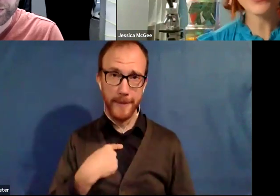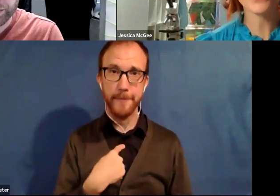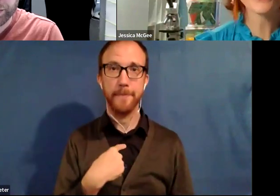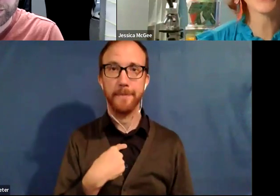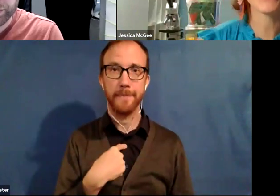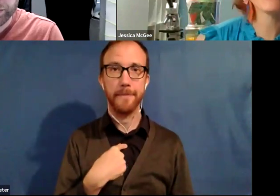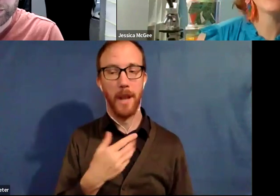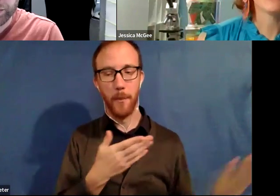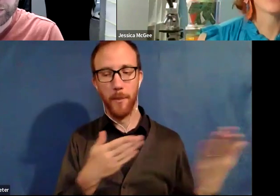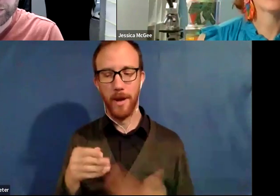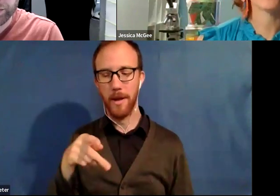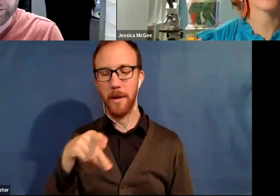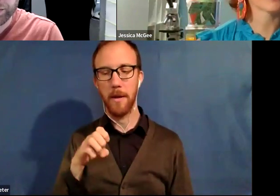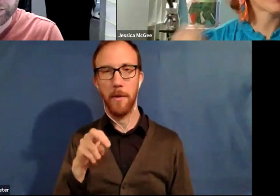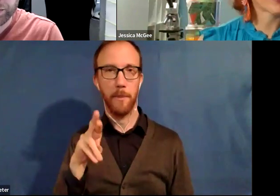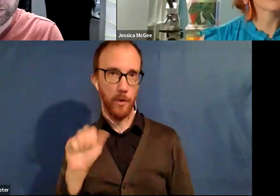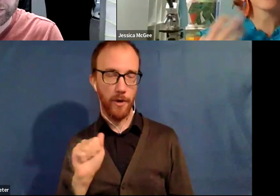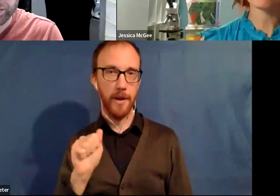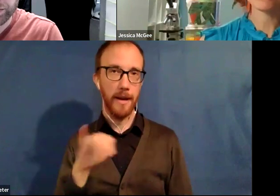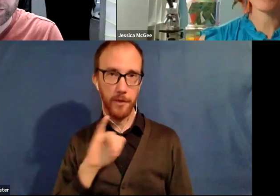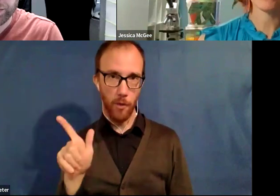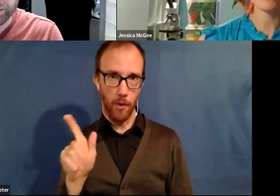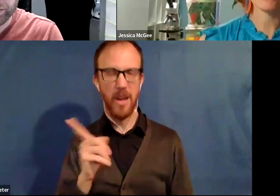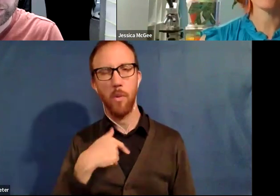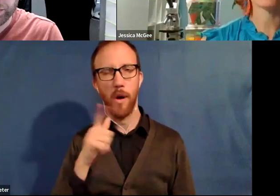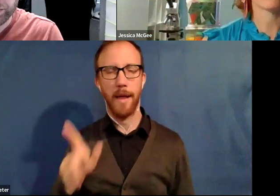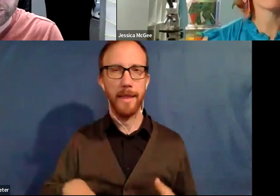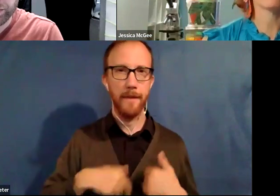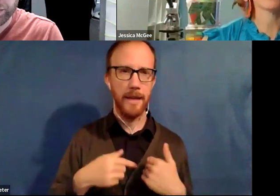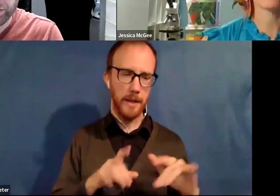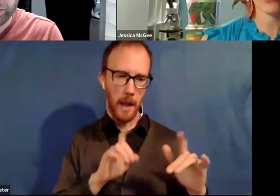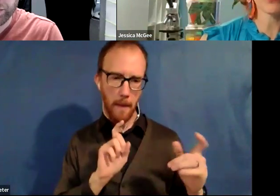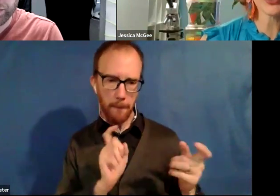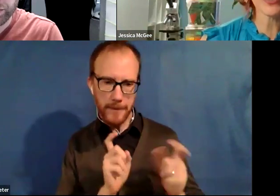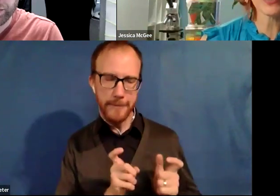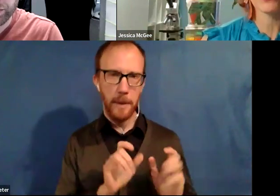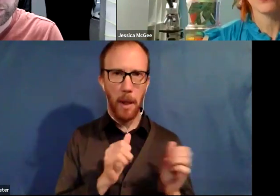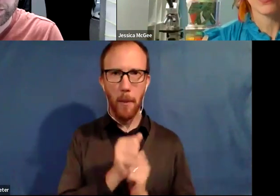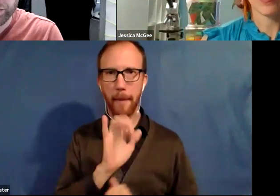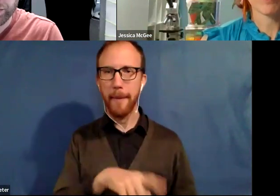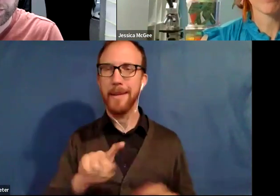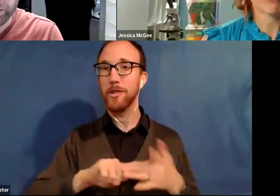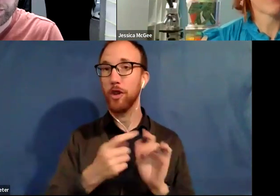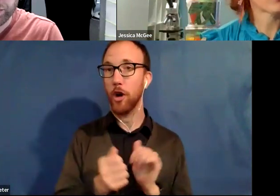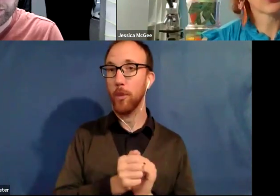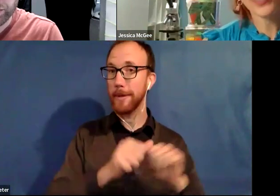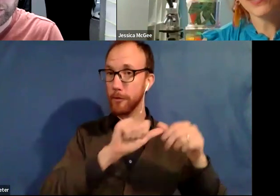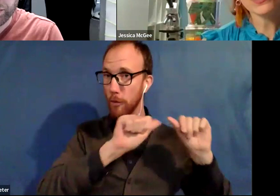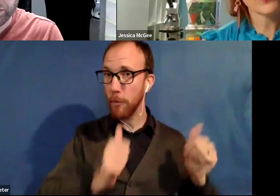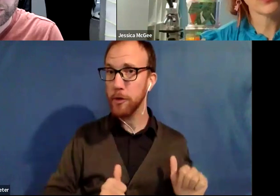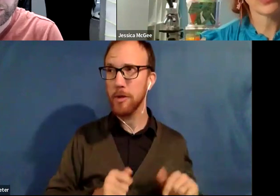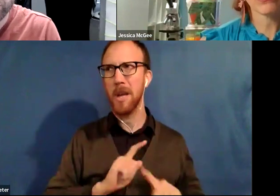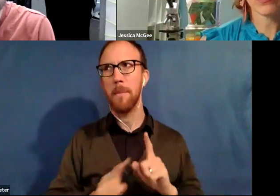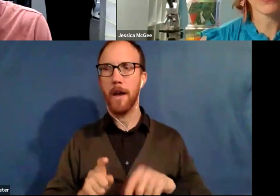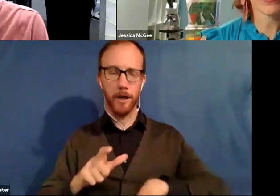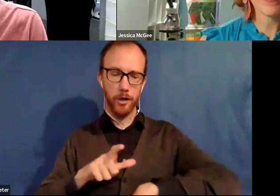to Peoria, Illinois, where I live and just started playing with it and manipulating it. I started with sculptures, um, but I've been a jewelry